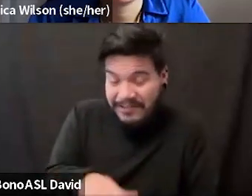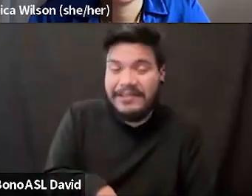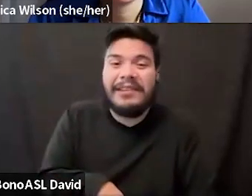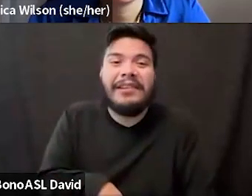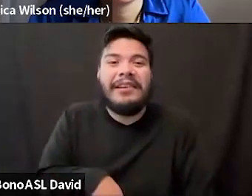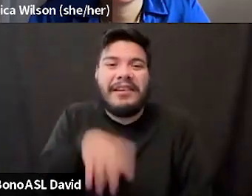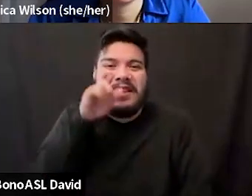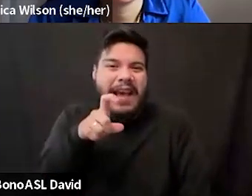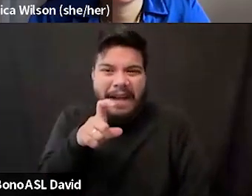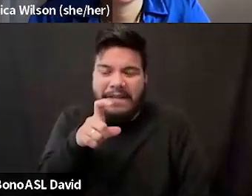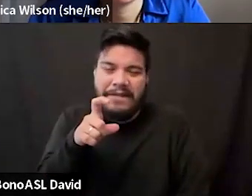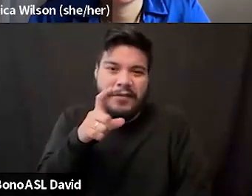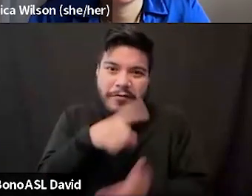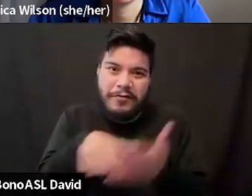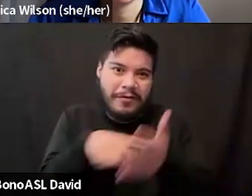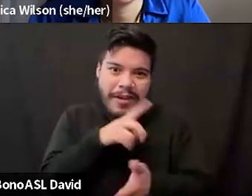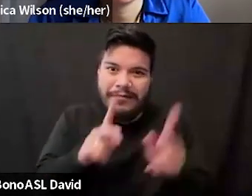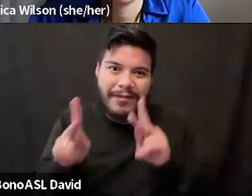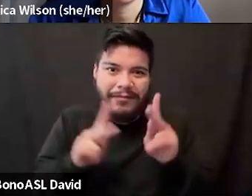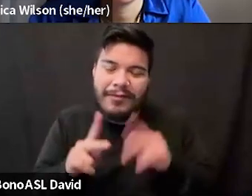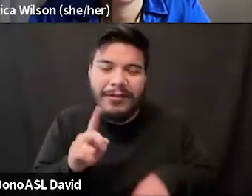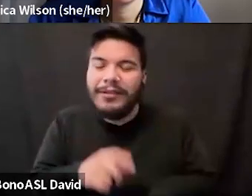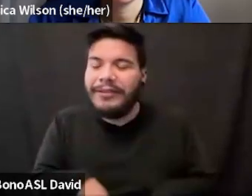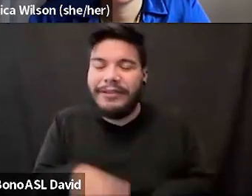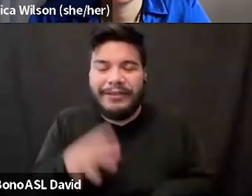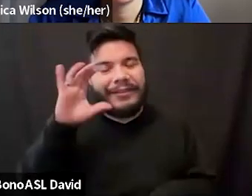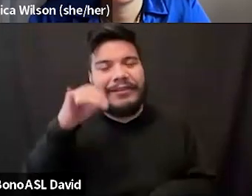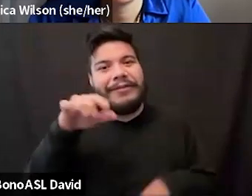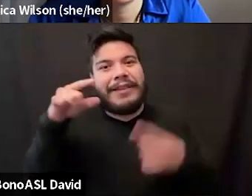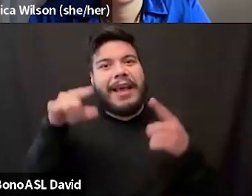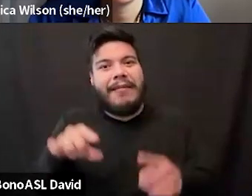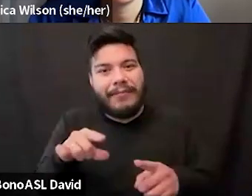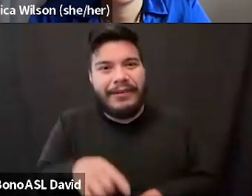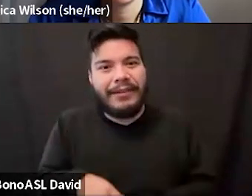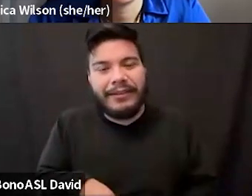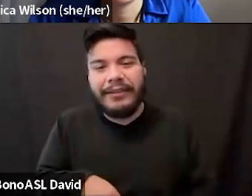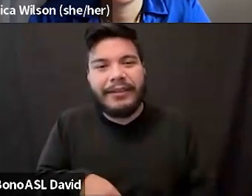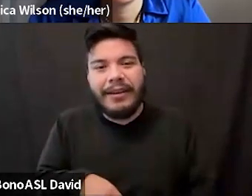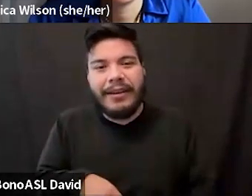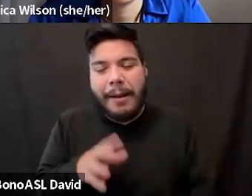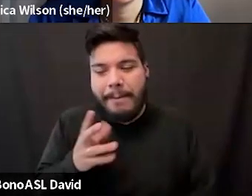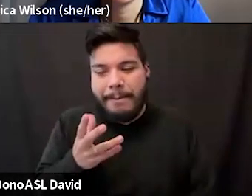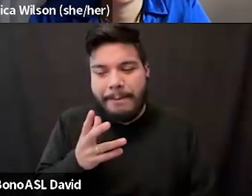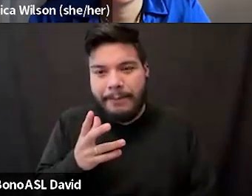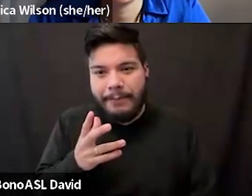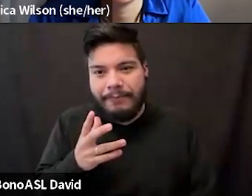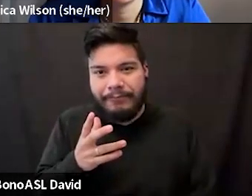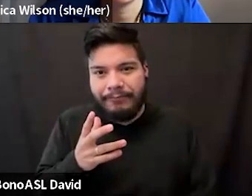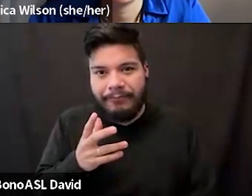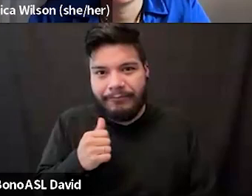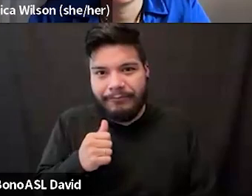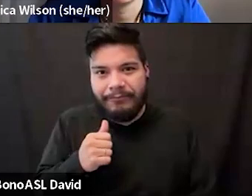to correct people often, she says. And it sounds like that's what happened with that. Um, and, uh,